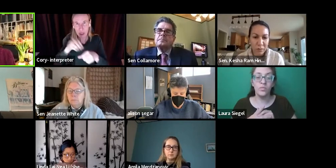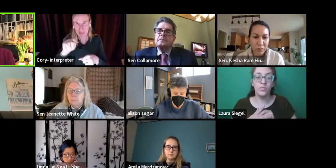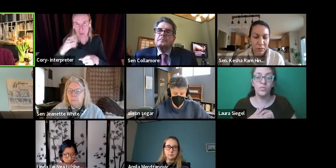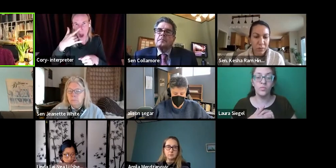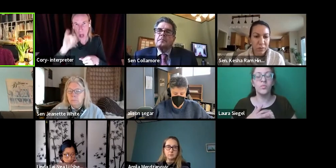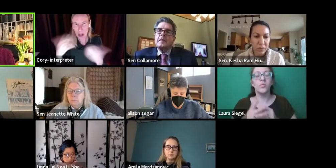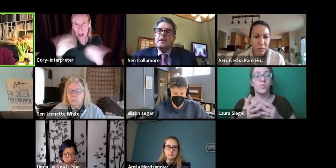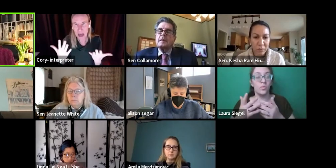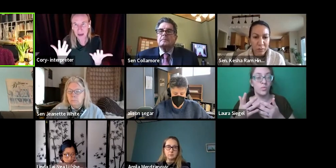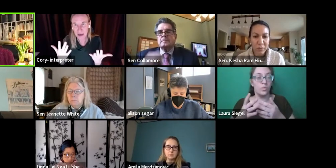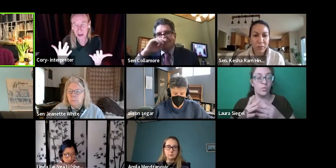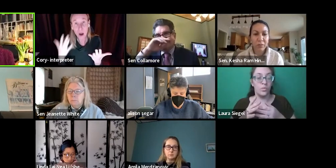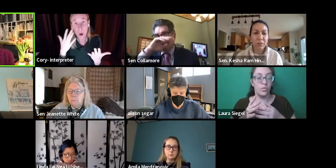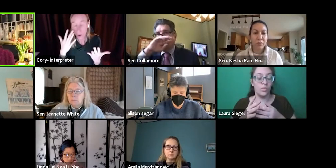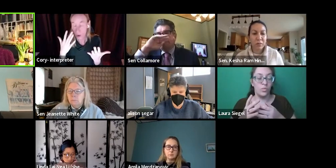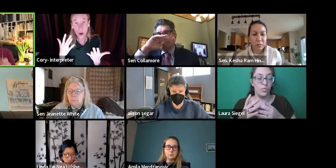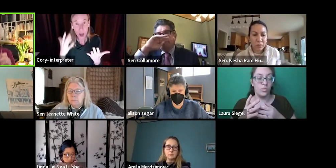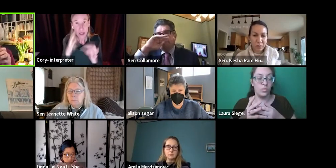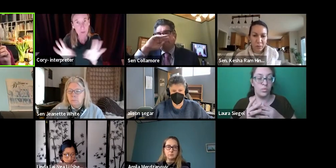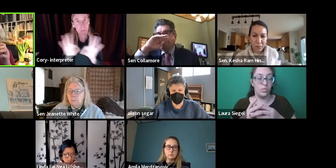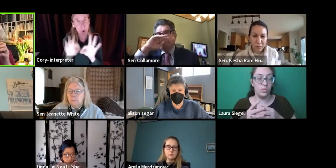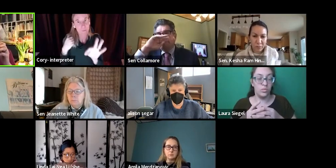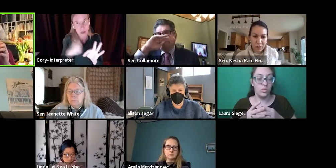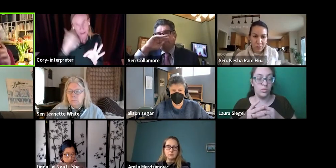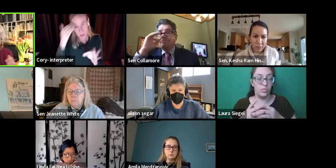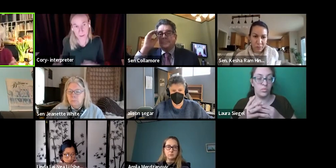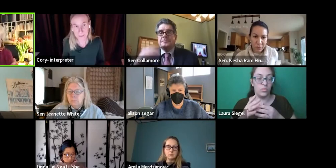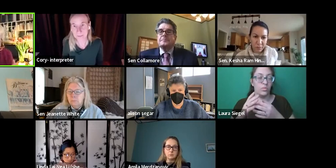in Vermont? Because it would be important for us to know.